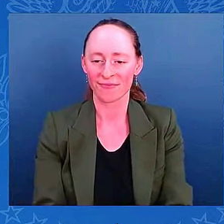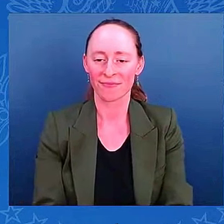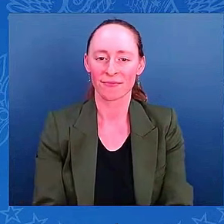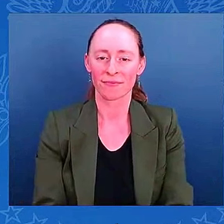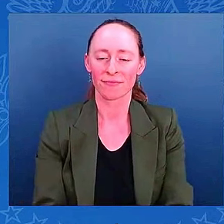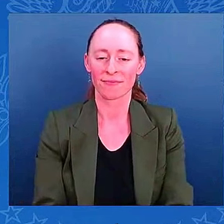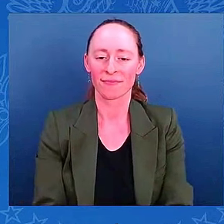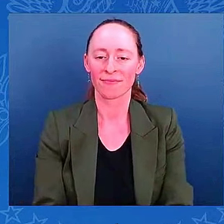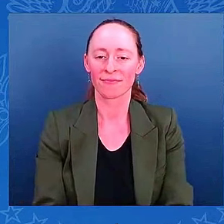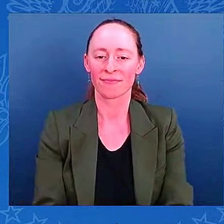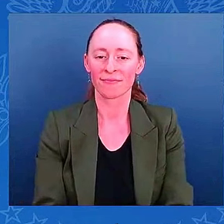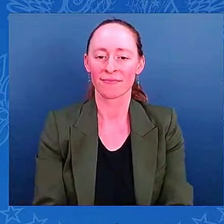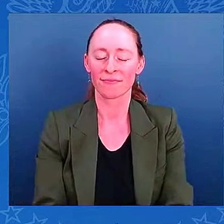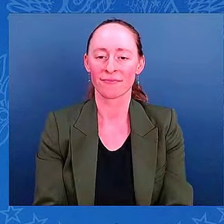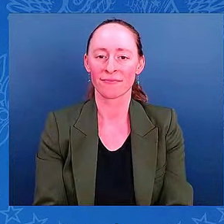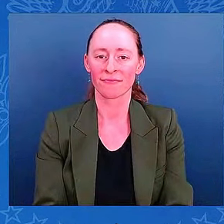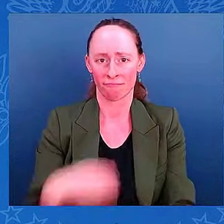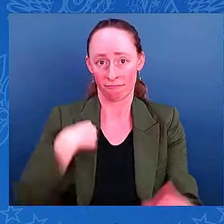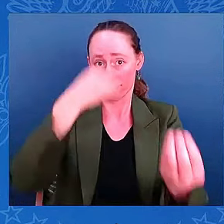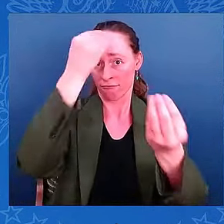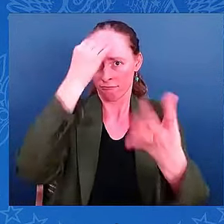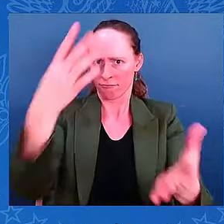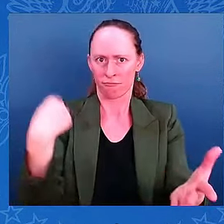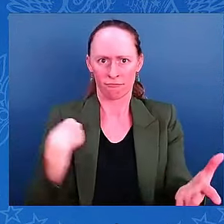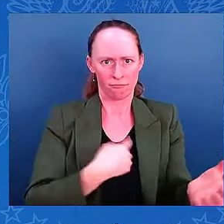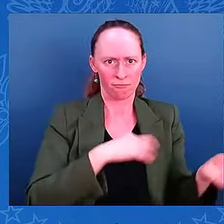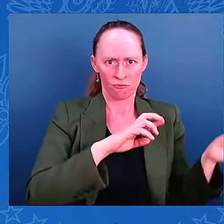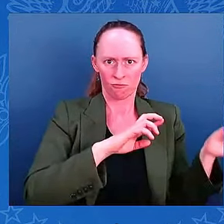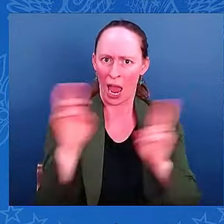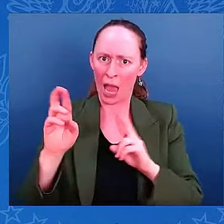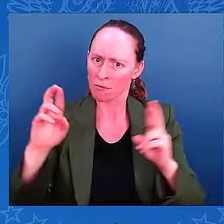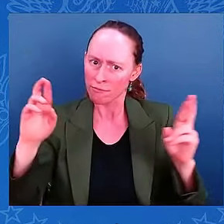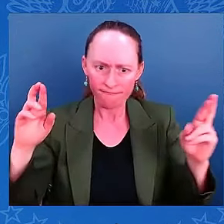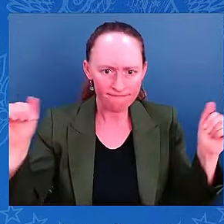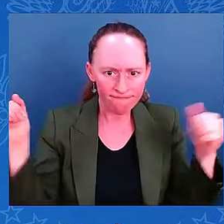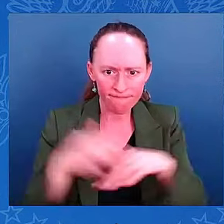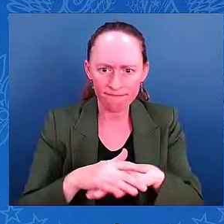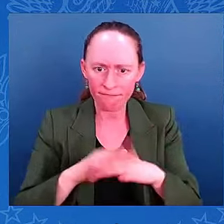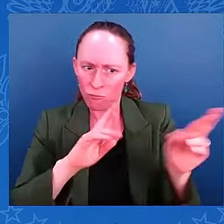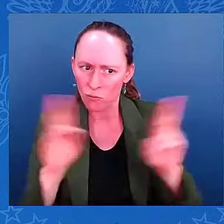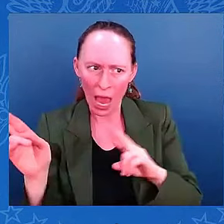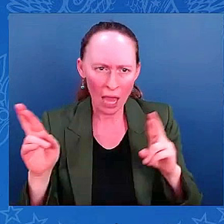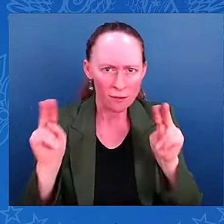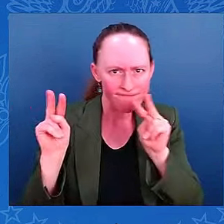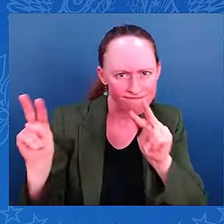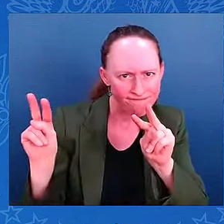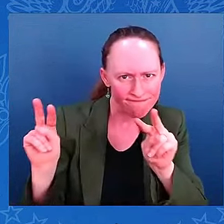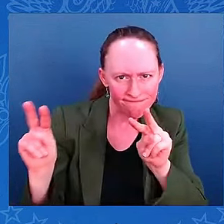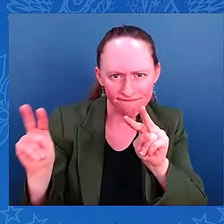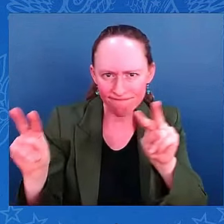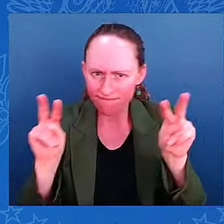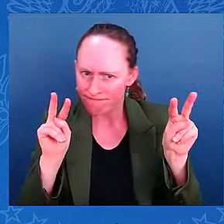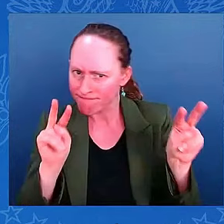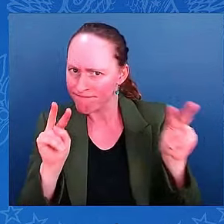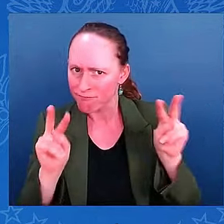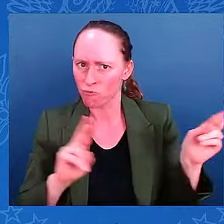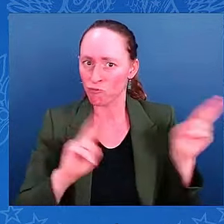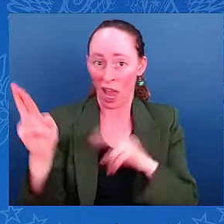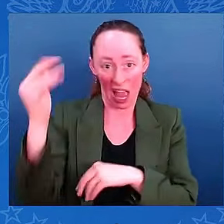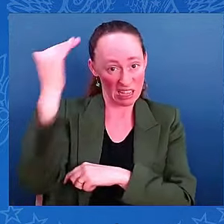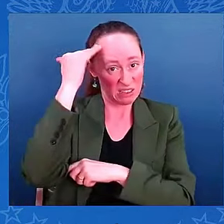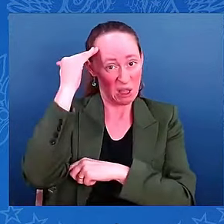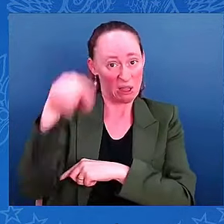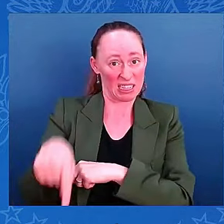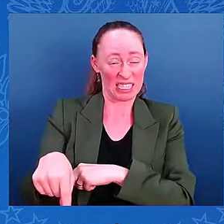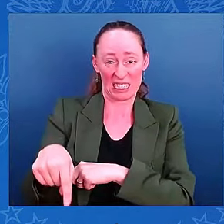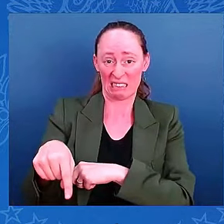We continue to monitor the storm closely and are mindful of how dangerous and devastating the storm is and the potential to the region, which